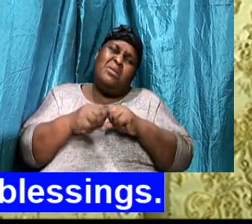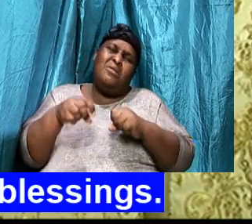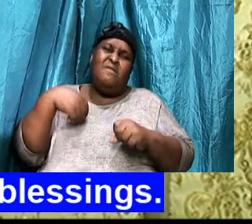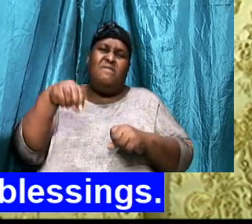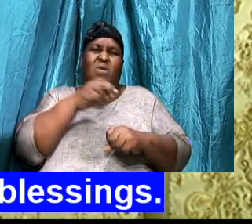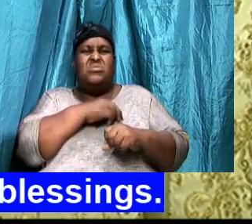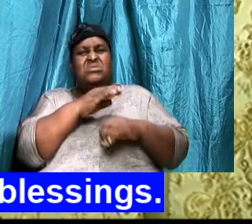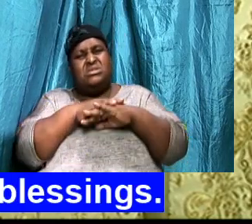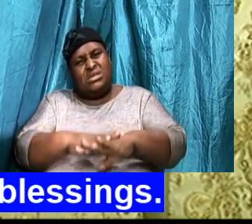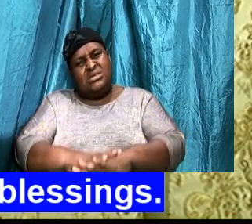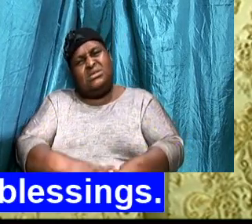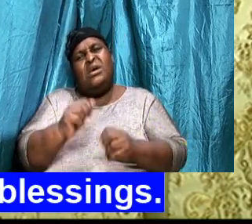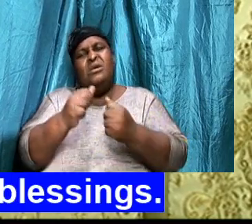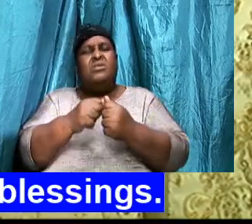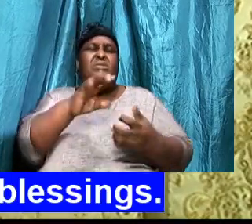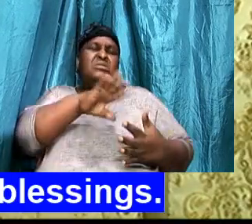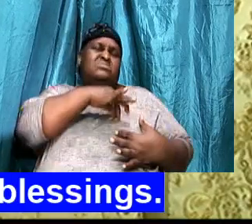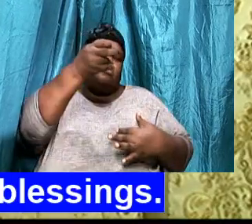Or,